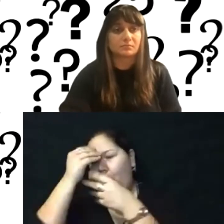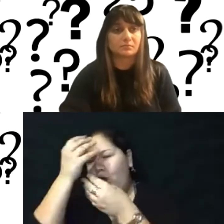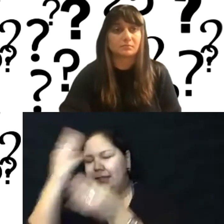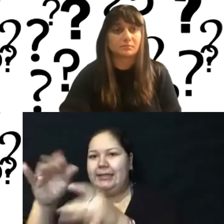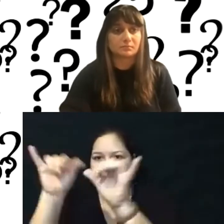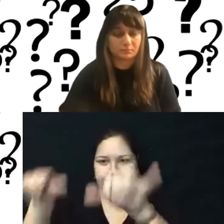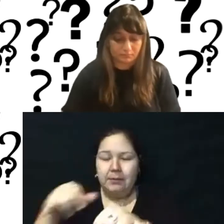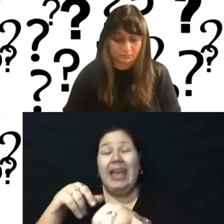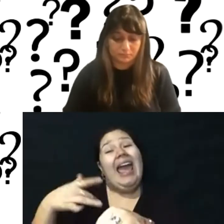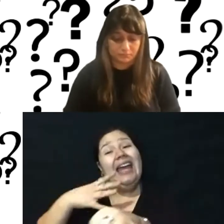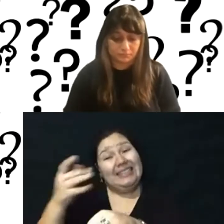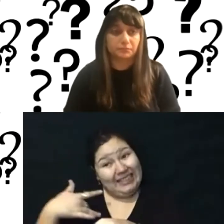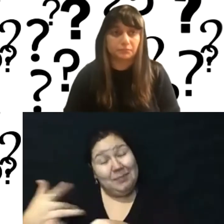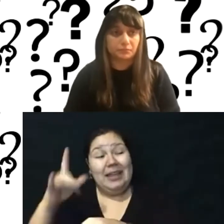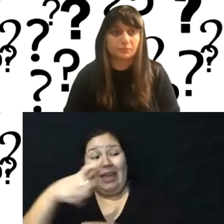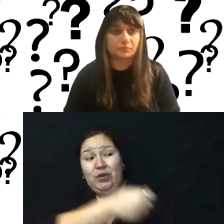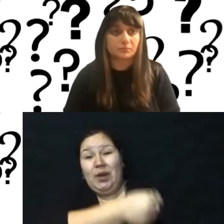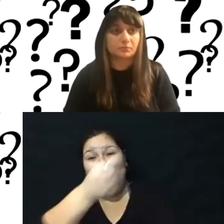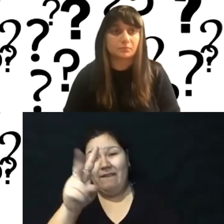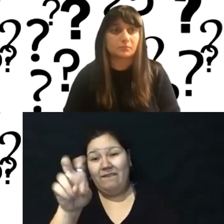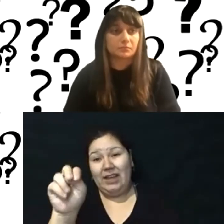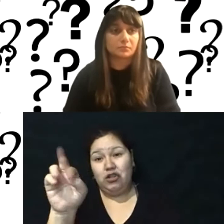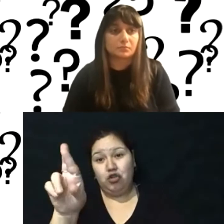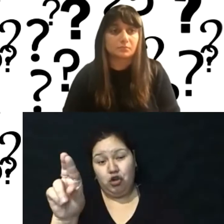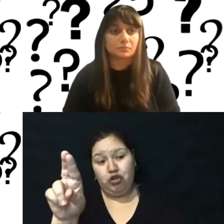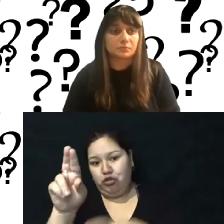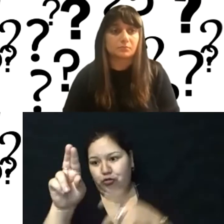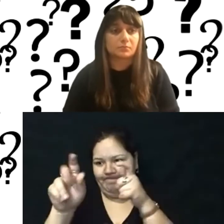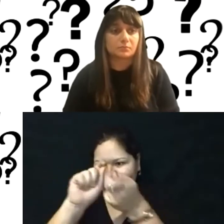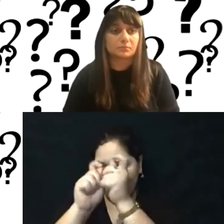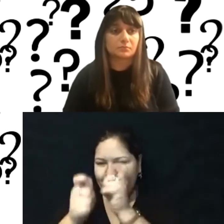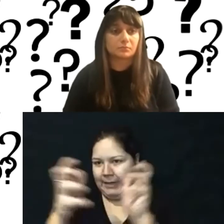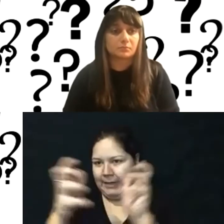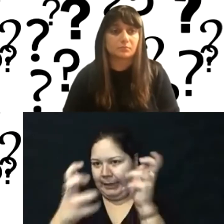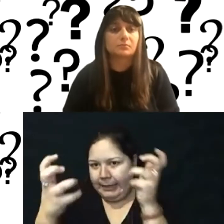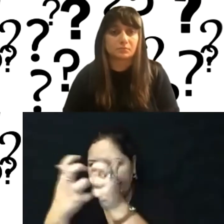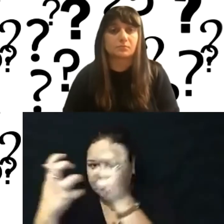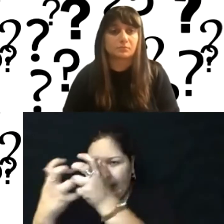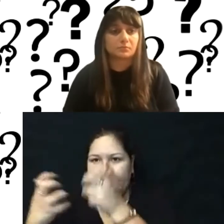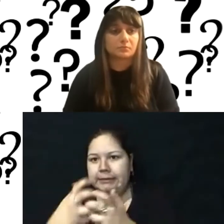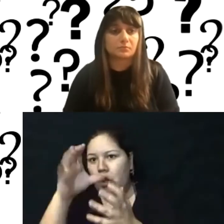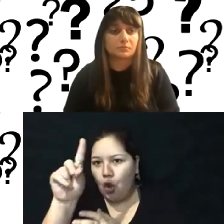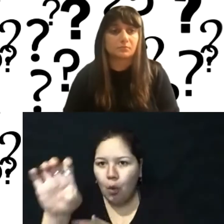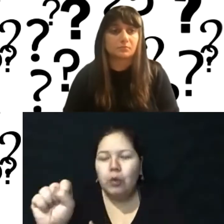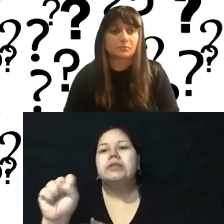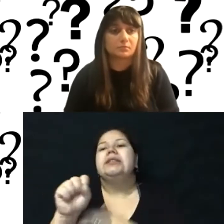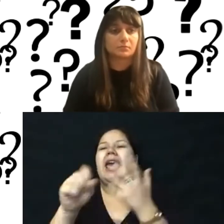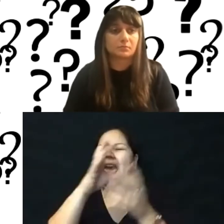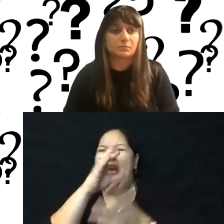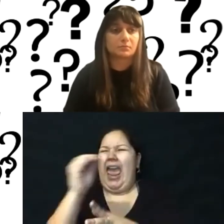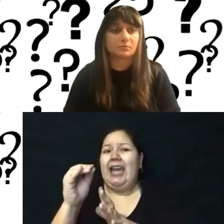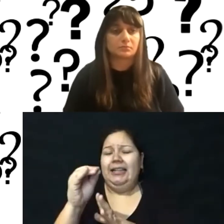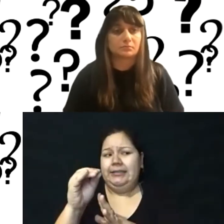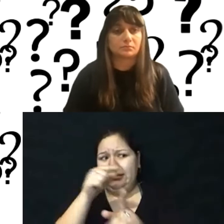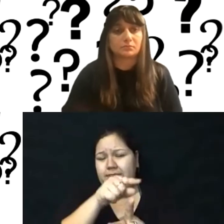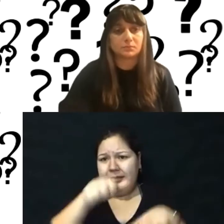to do the customization of that WordPress, you know, code base, and then to choose the different add-ons that